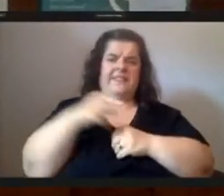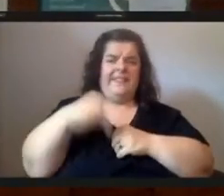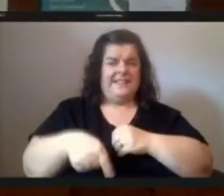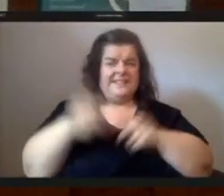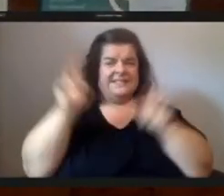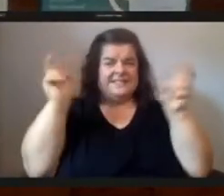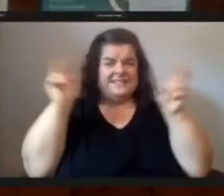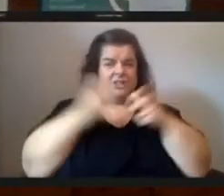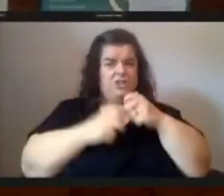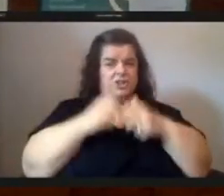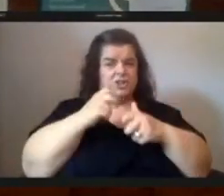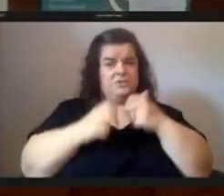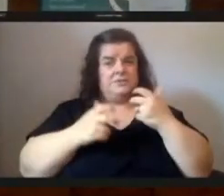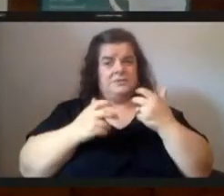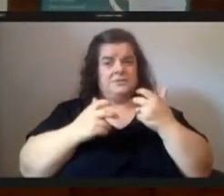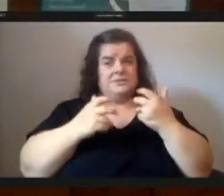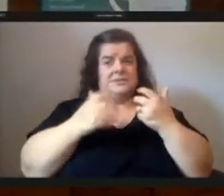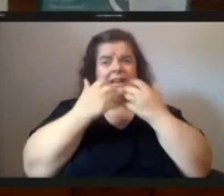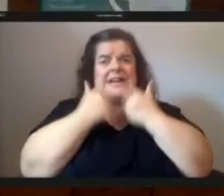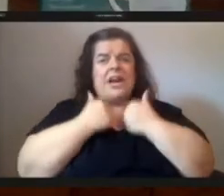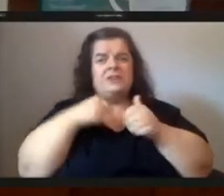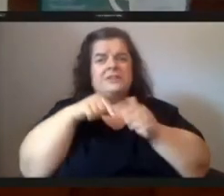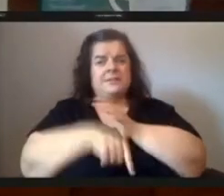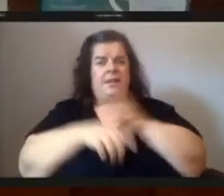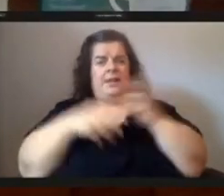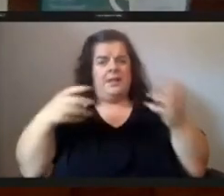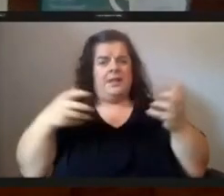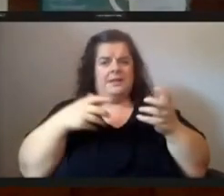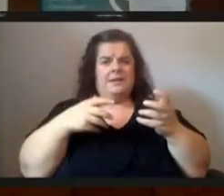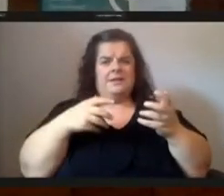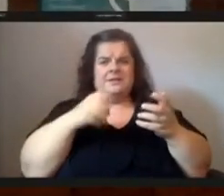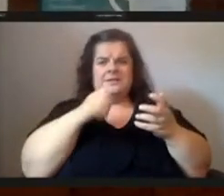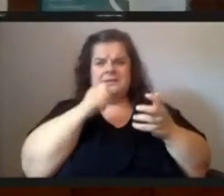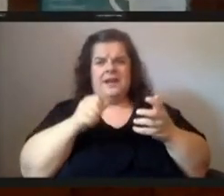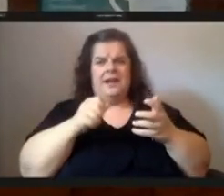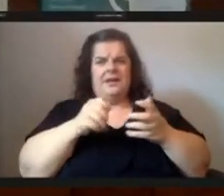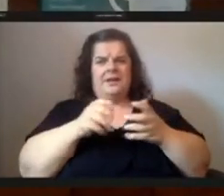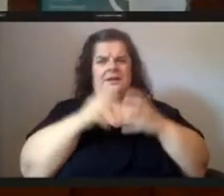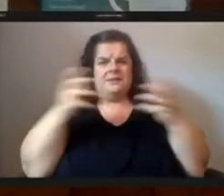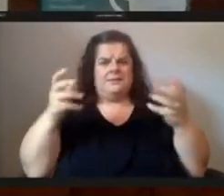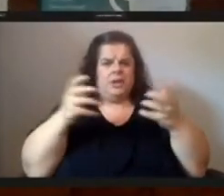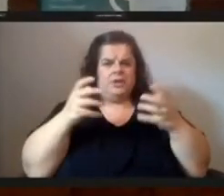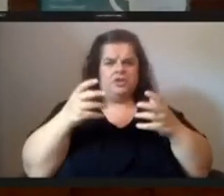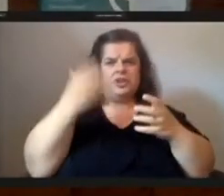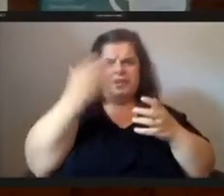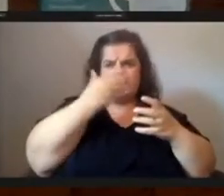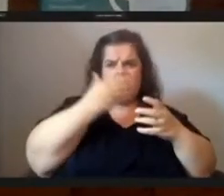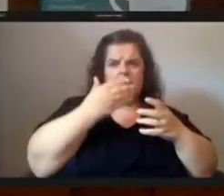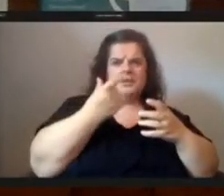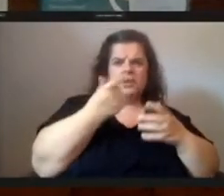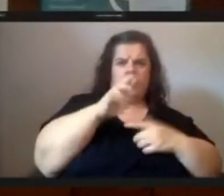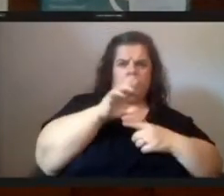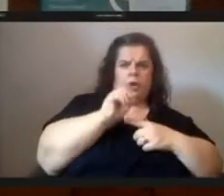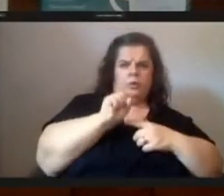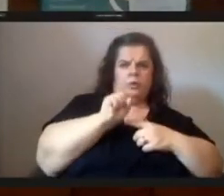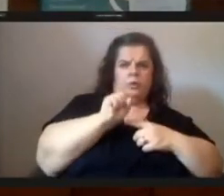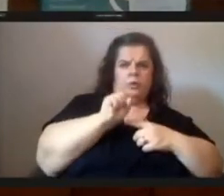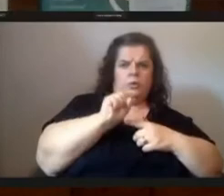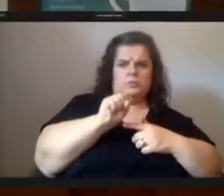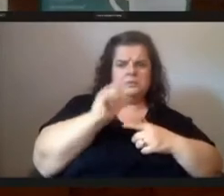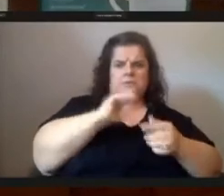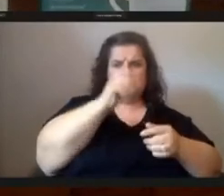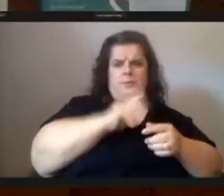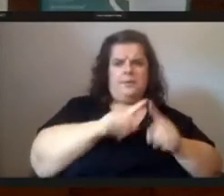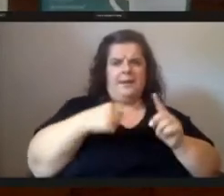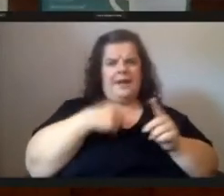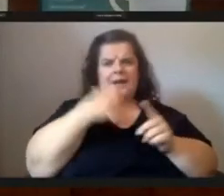um i care deeply about as well i might not be out as in front on this issue as councilwoman gross but um i care about it for a few